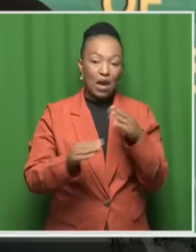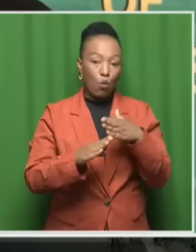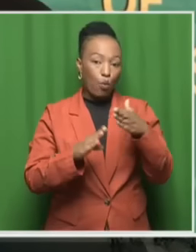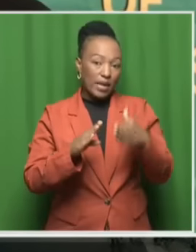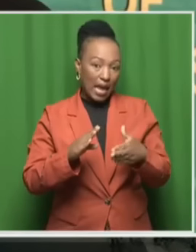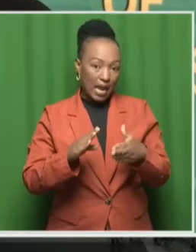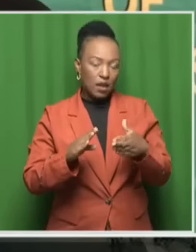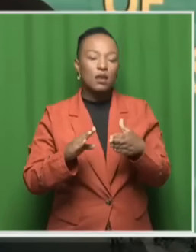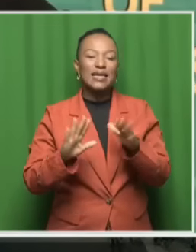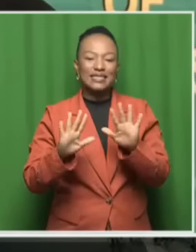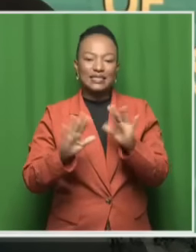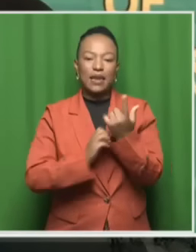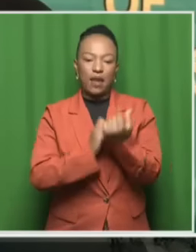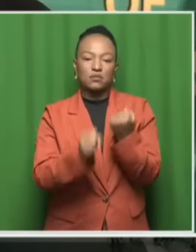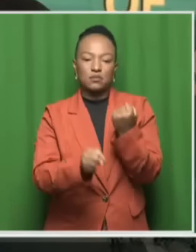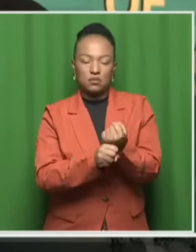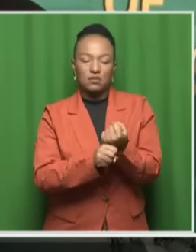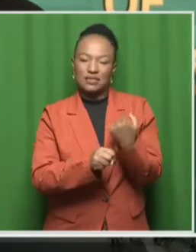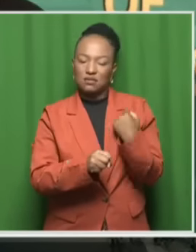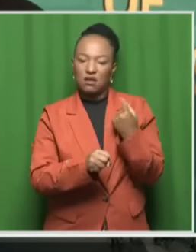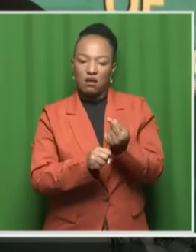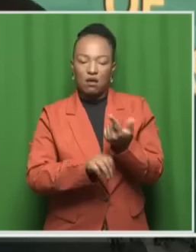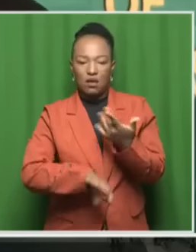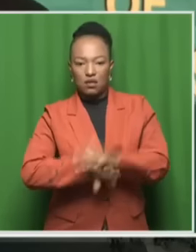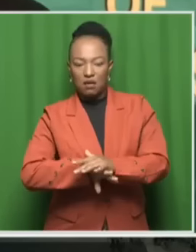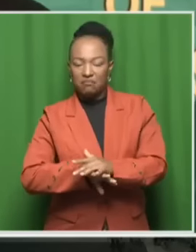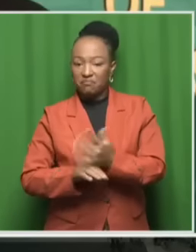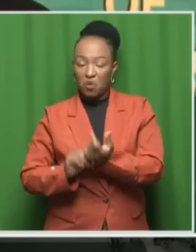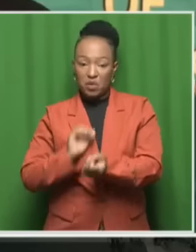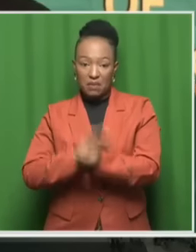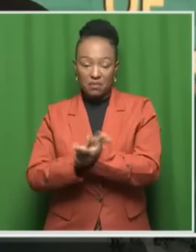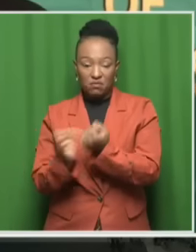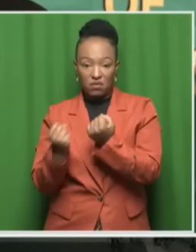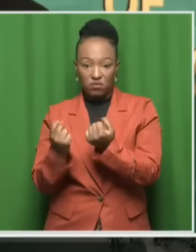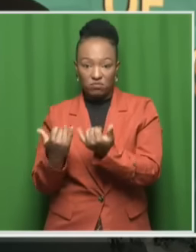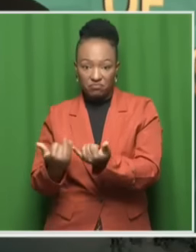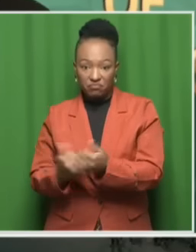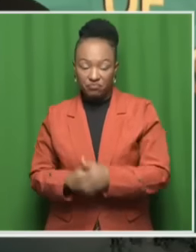Mayiwa's passing. So what's happening outside court as we speak?